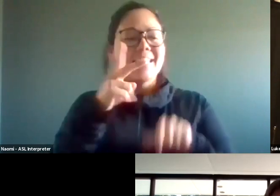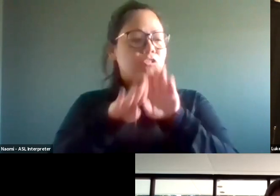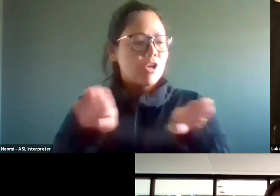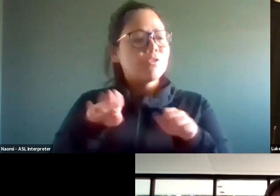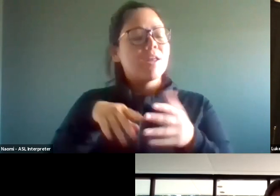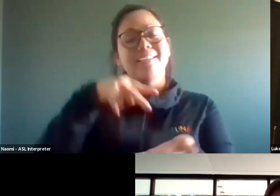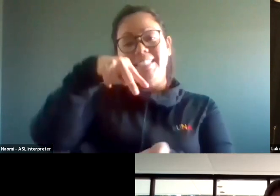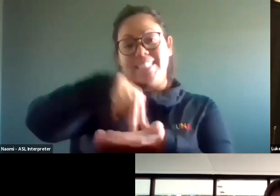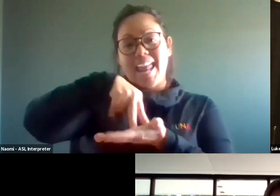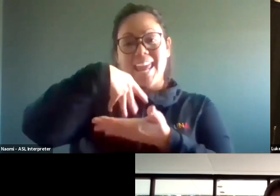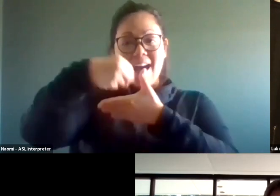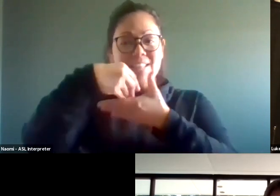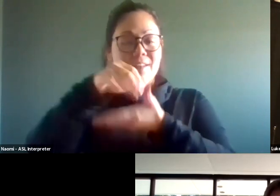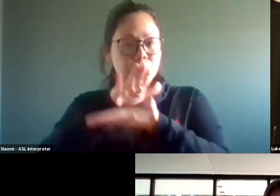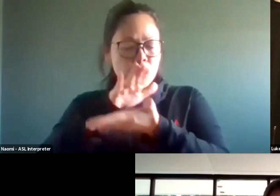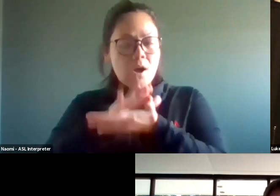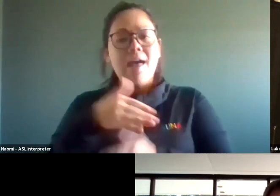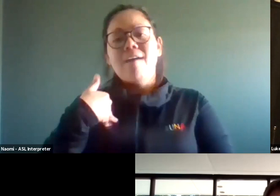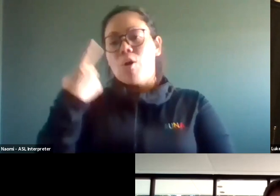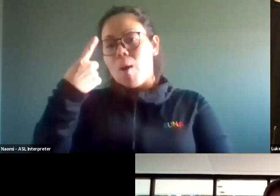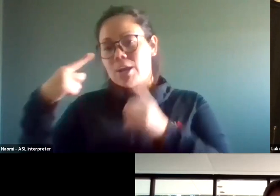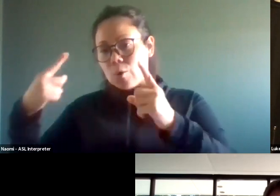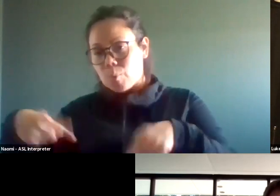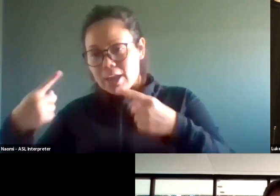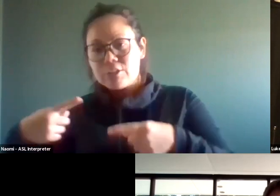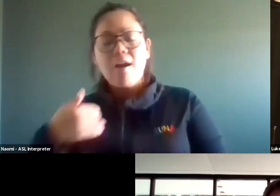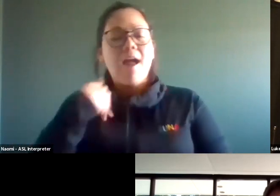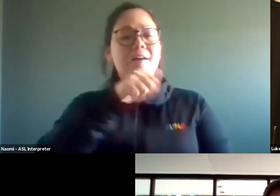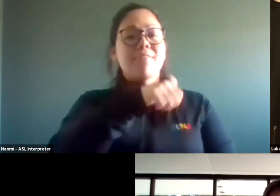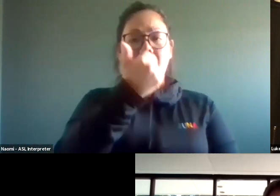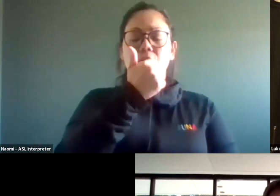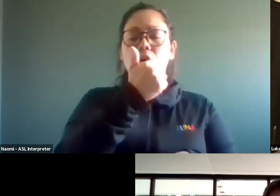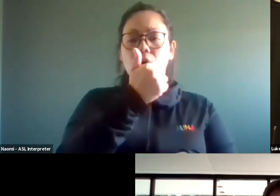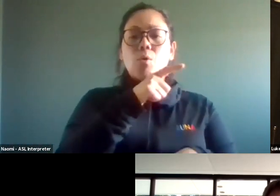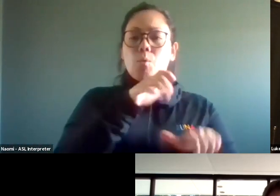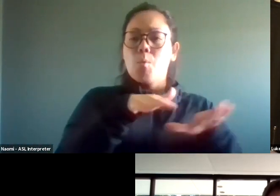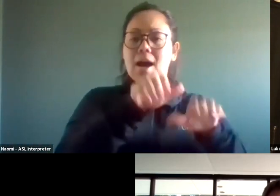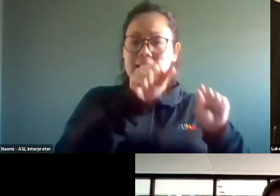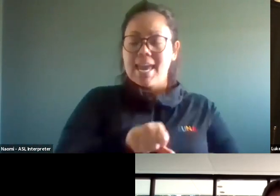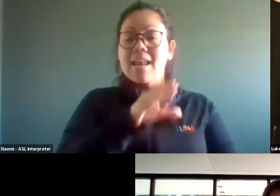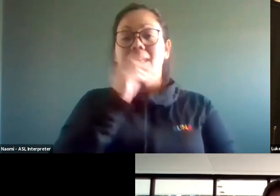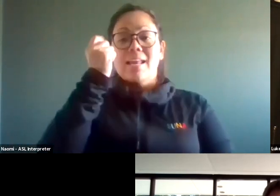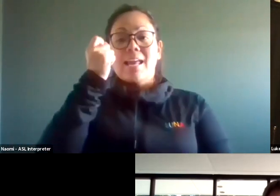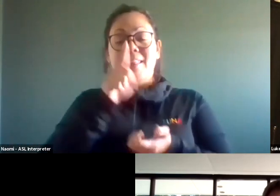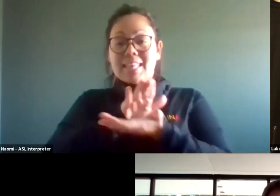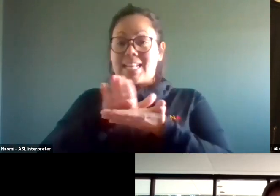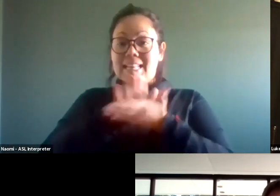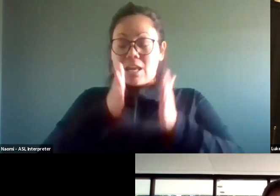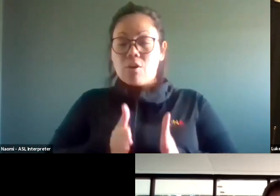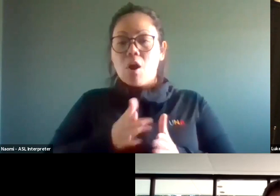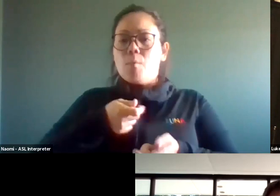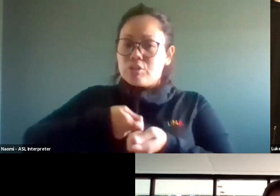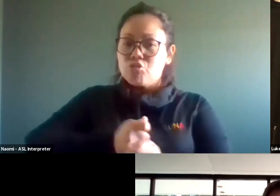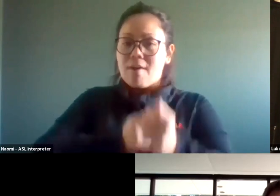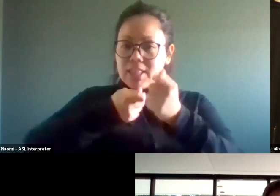outside of a school, one in a wheelchair and others were, uh, able to walk and the custodian was shoveling the sidewalk or